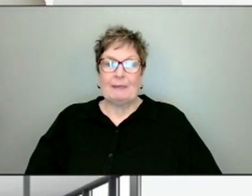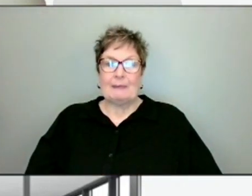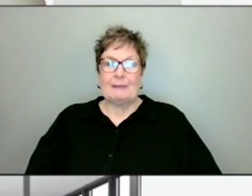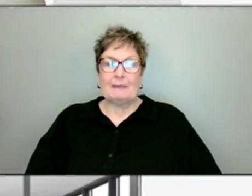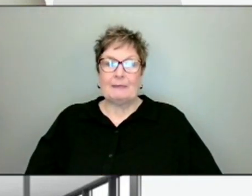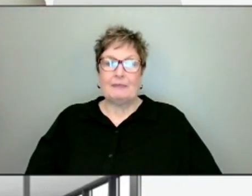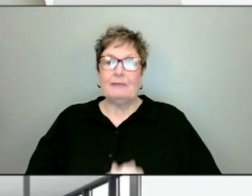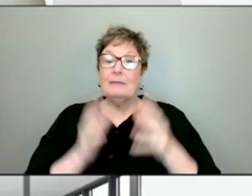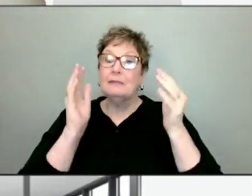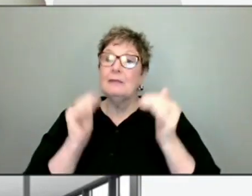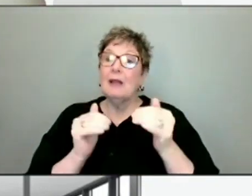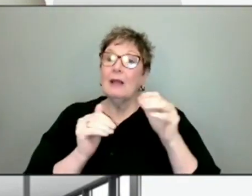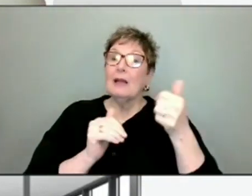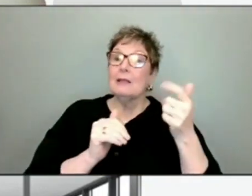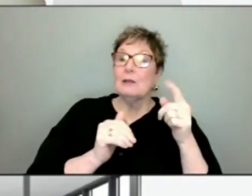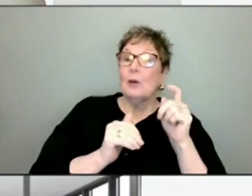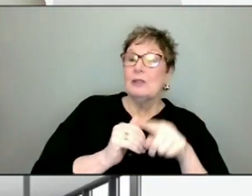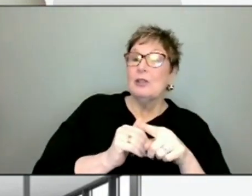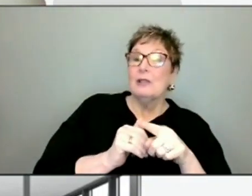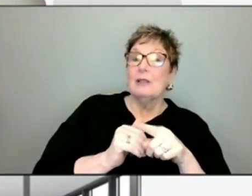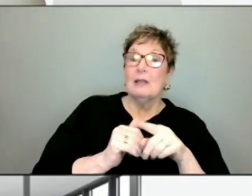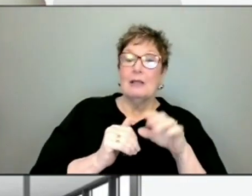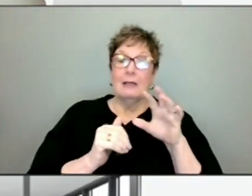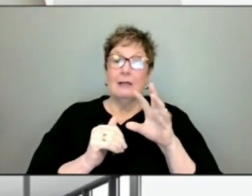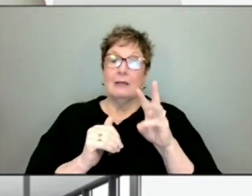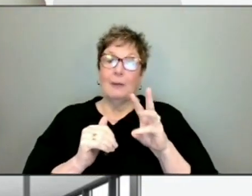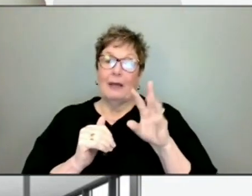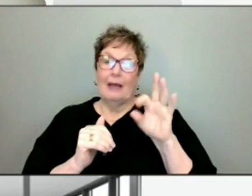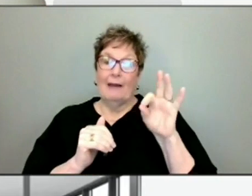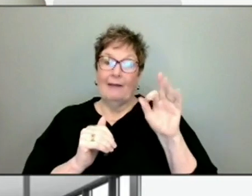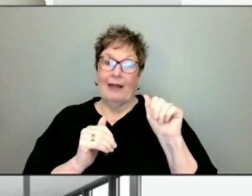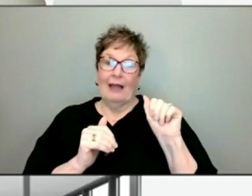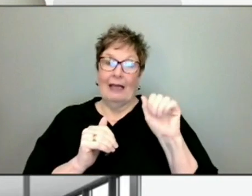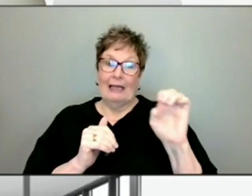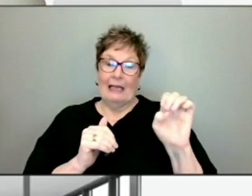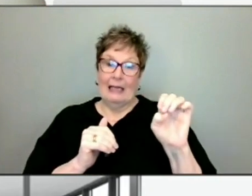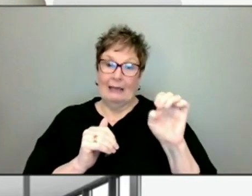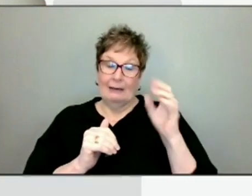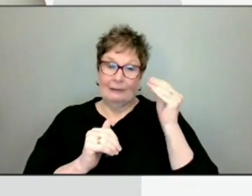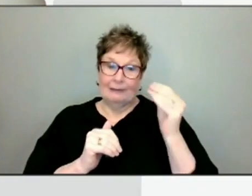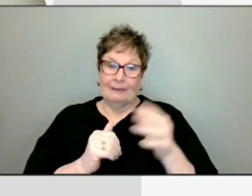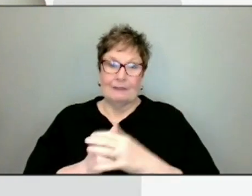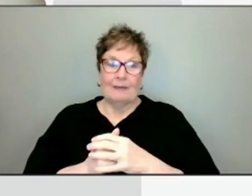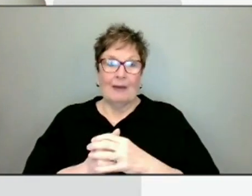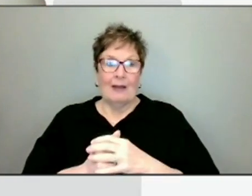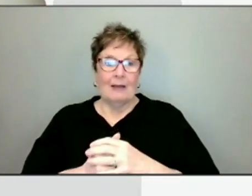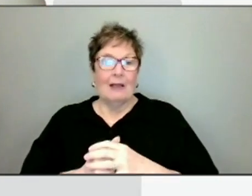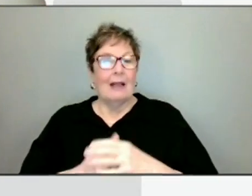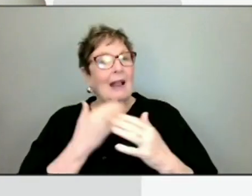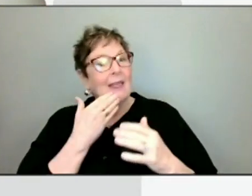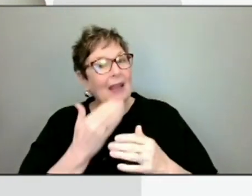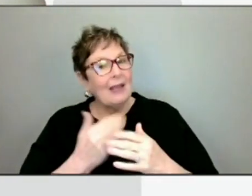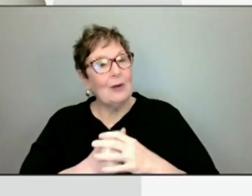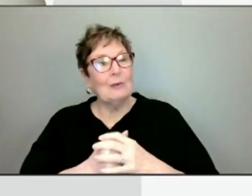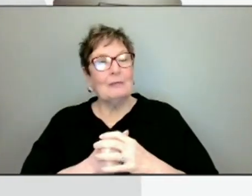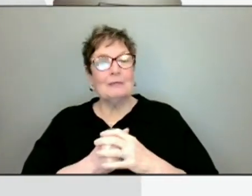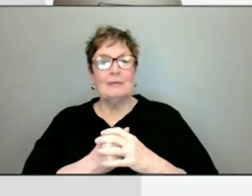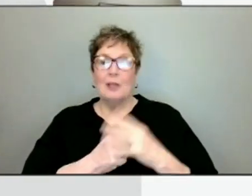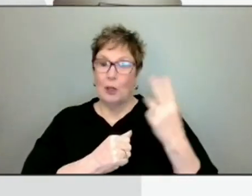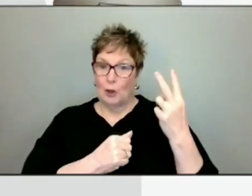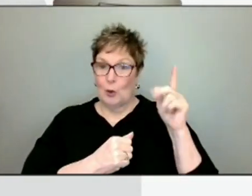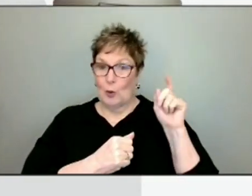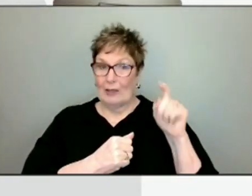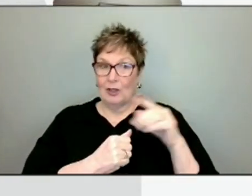Next question, Claire Donnelly, WFAE. Hi, Gibby and Reynard. Thanks for doing this. Two questions.